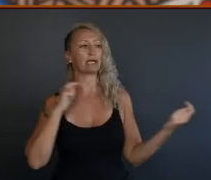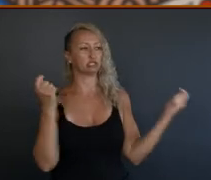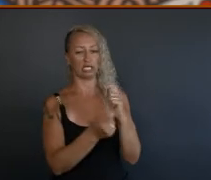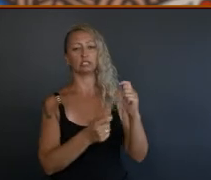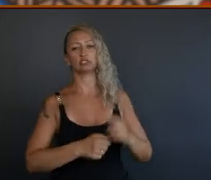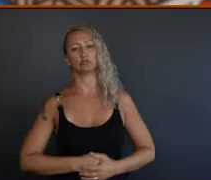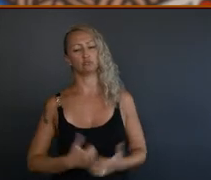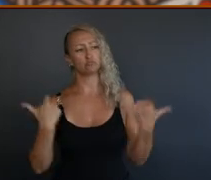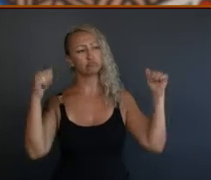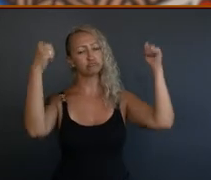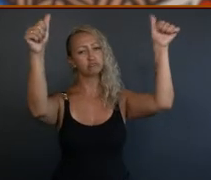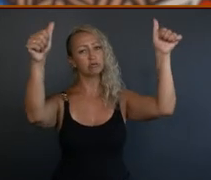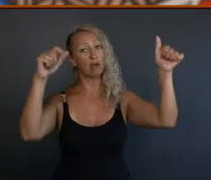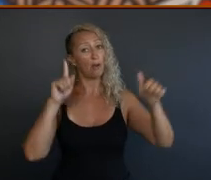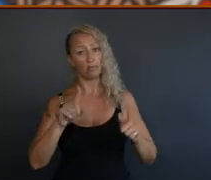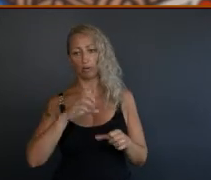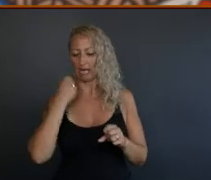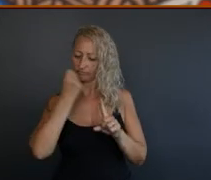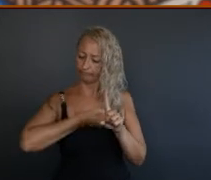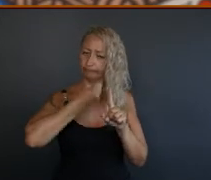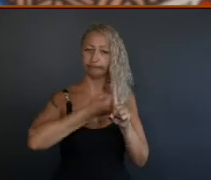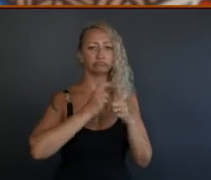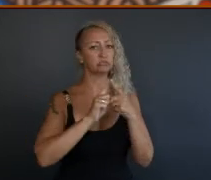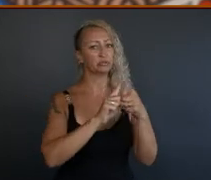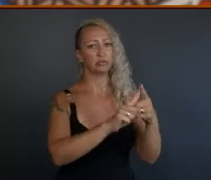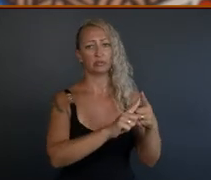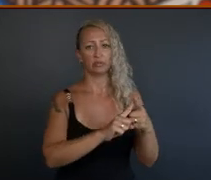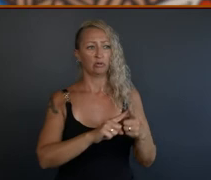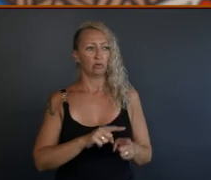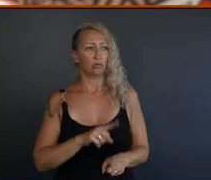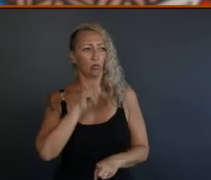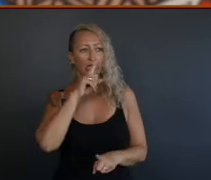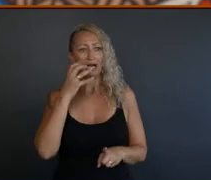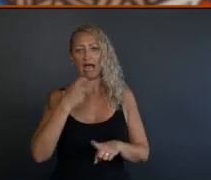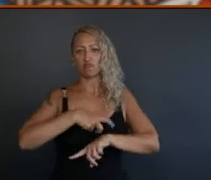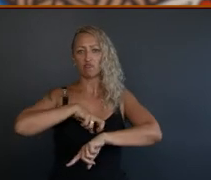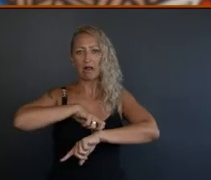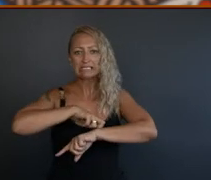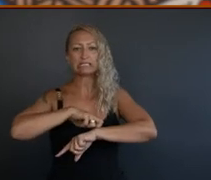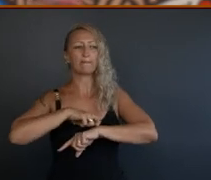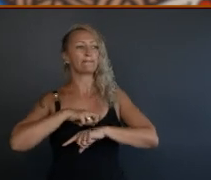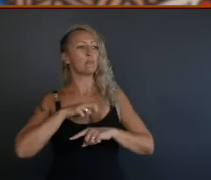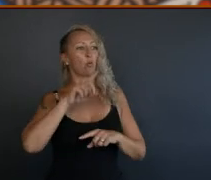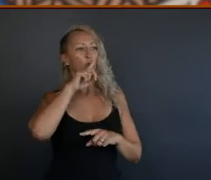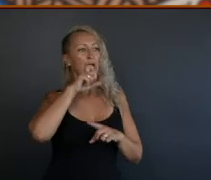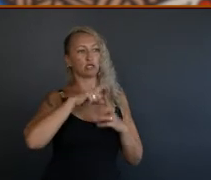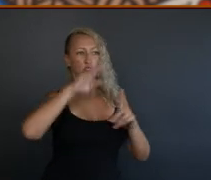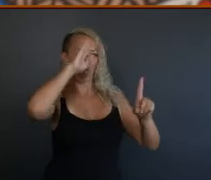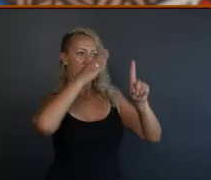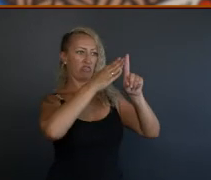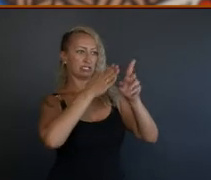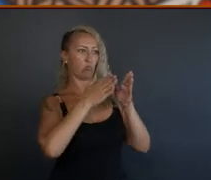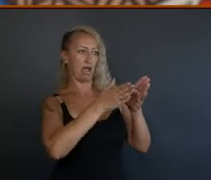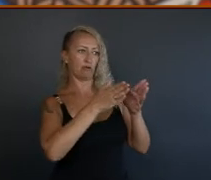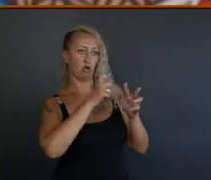like the approach – we work together, not be racism about it. Oh, we've got to do it this way. We'll beat them out